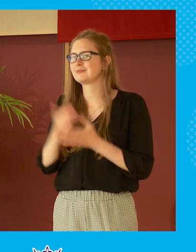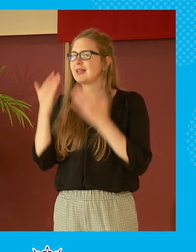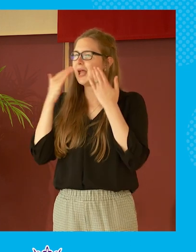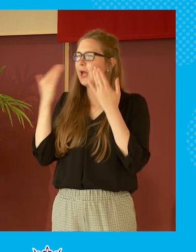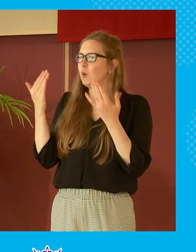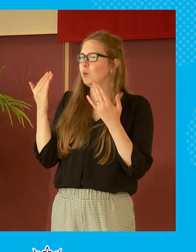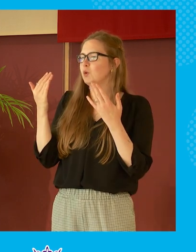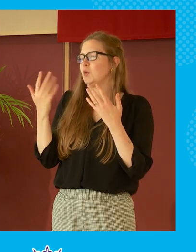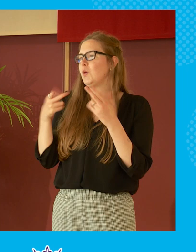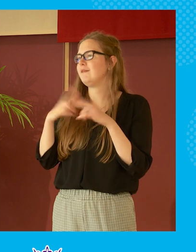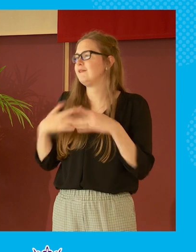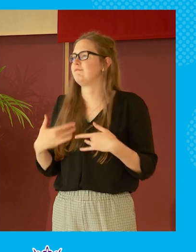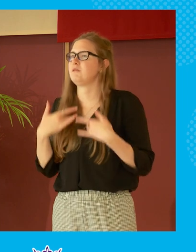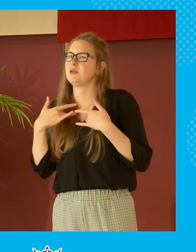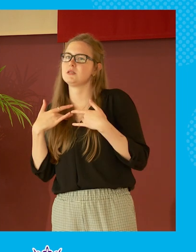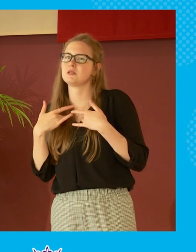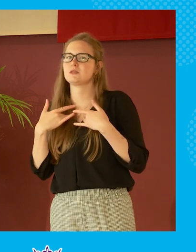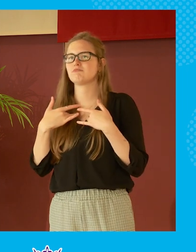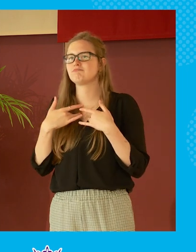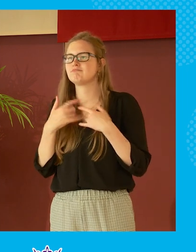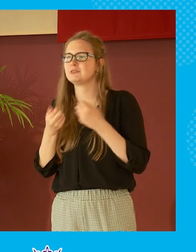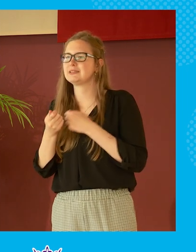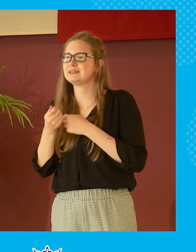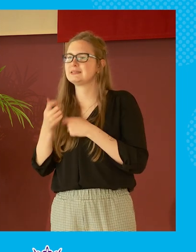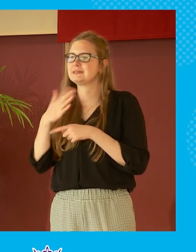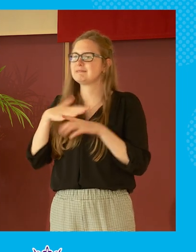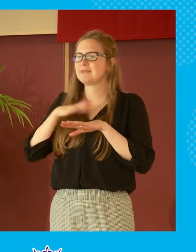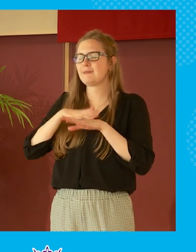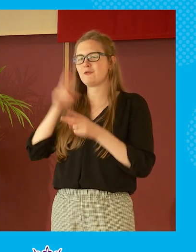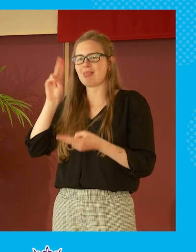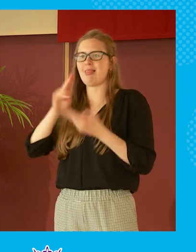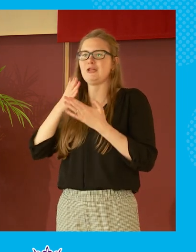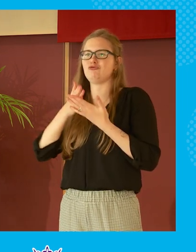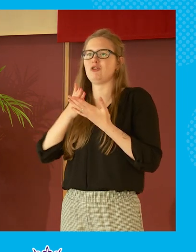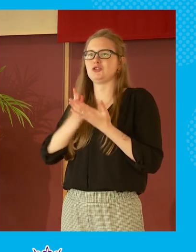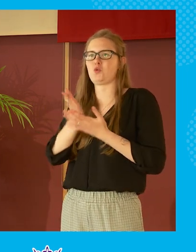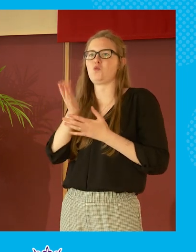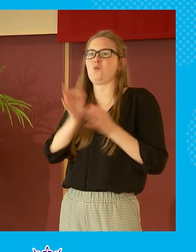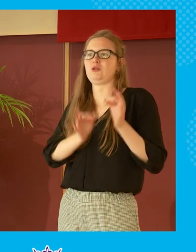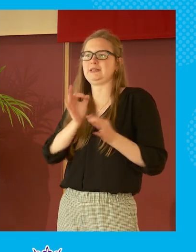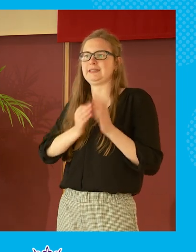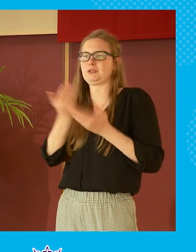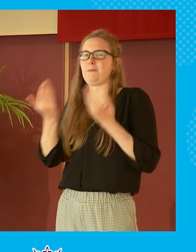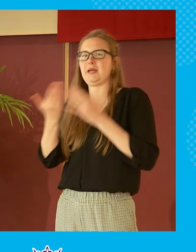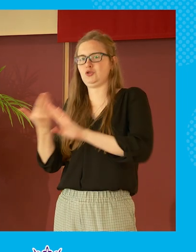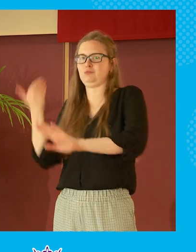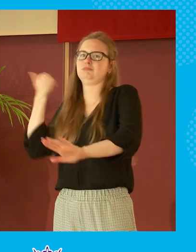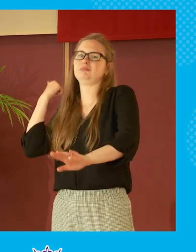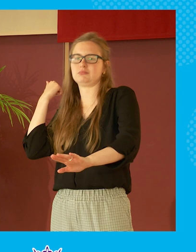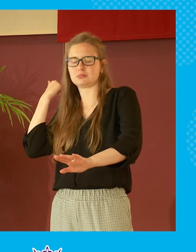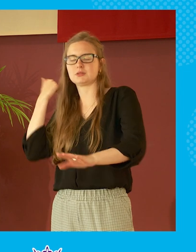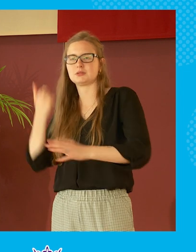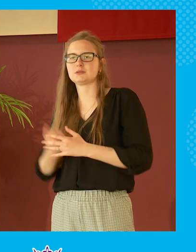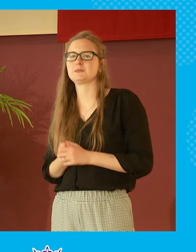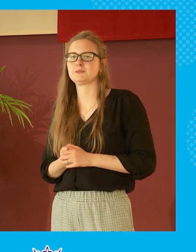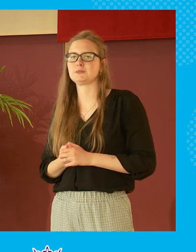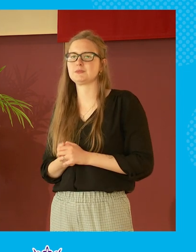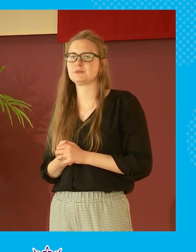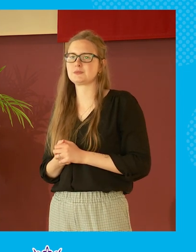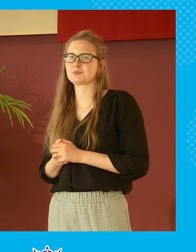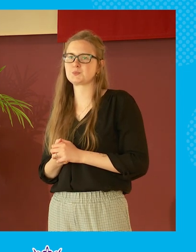feels uh that we're in an era of much less trust in politics than we have been before but um